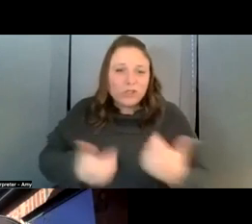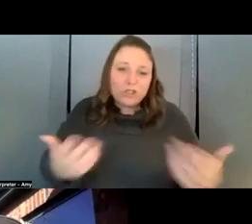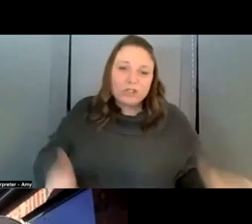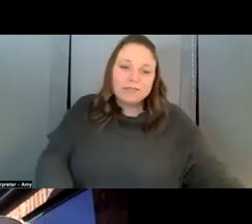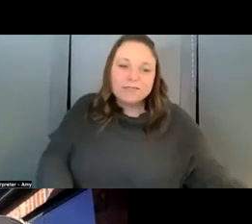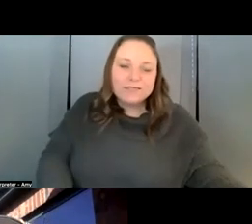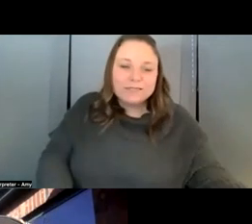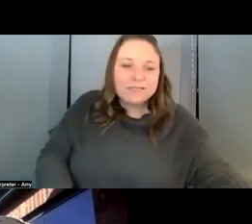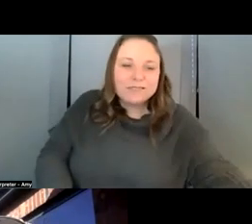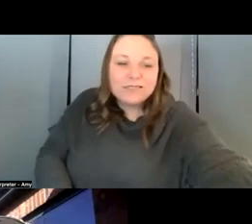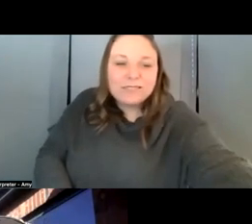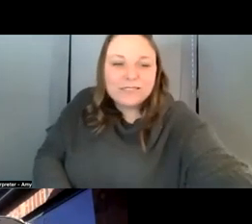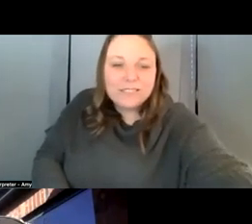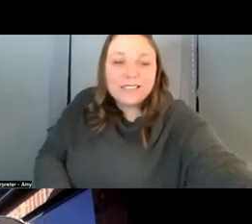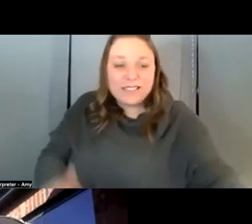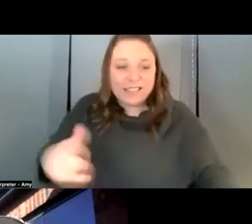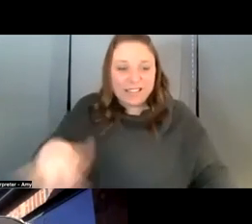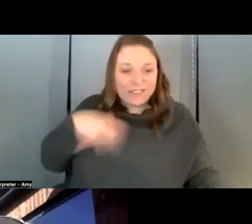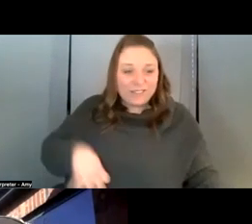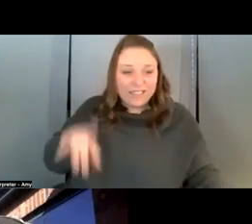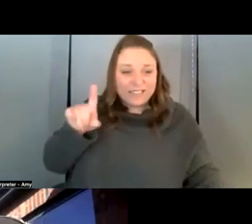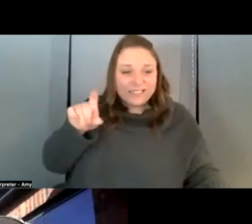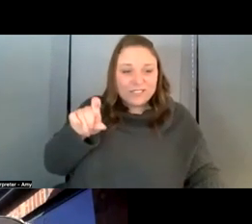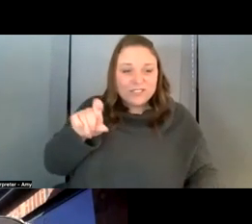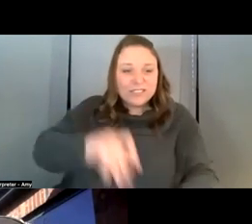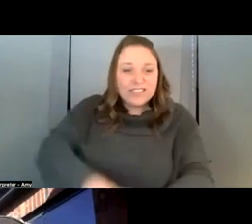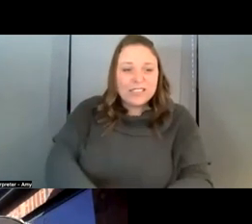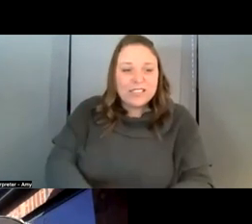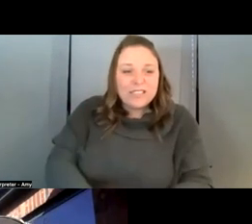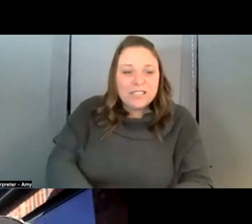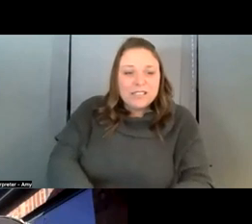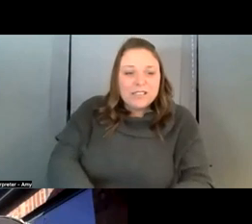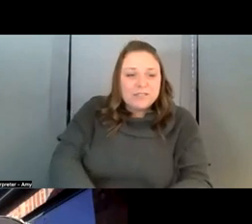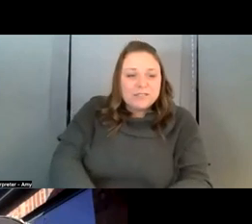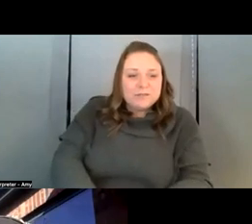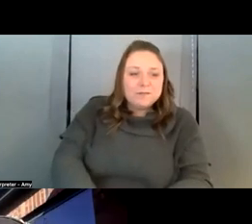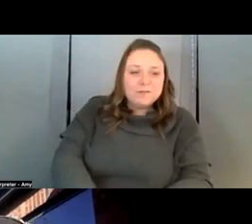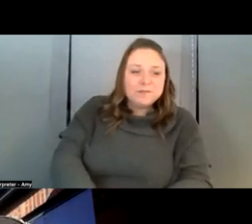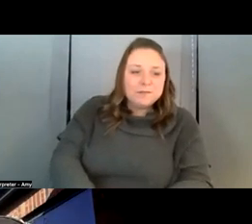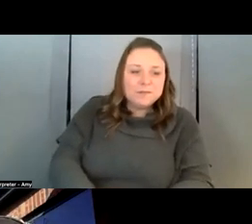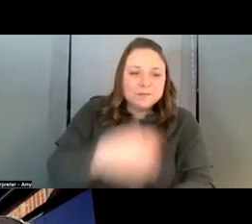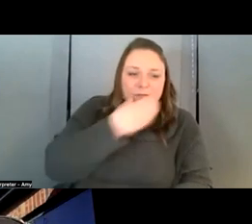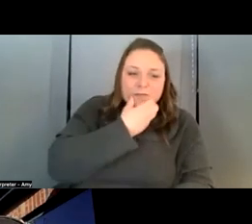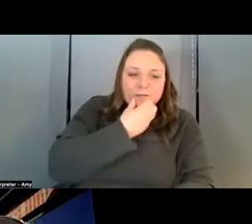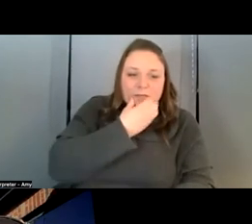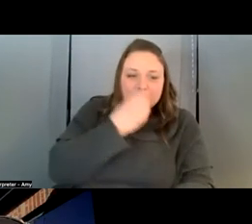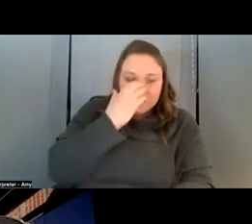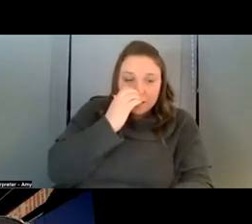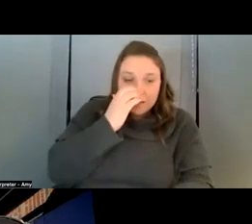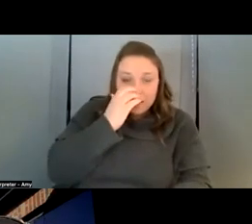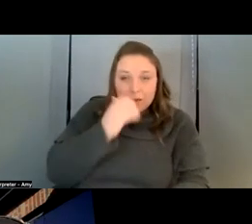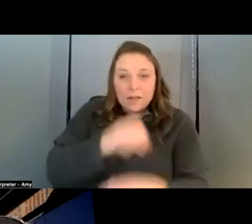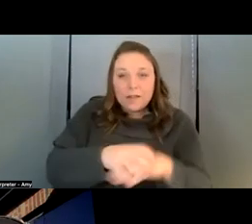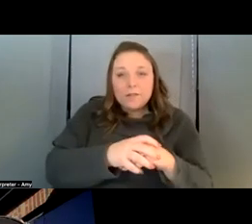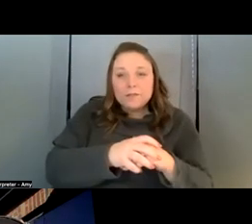that an advantage uh you know maybe we need to strive for something the very same phenomenon managed slightly